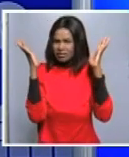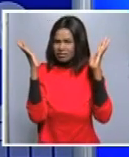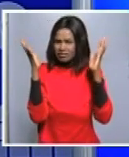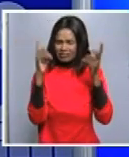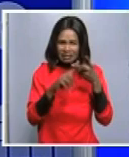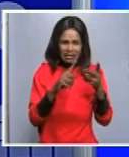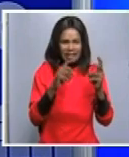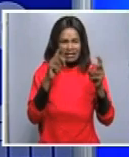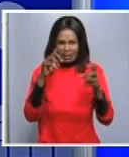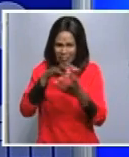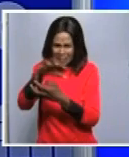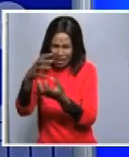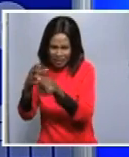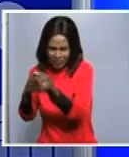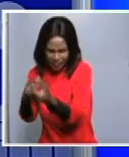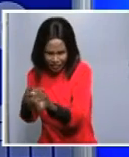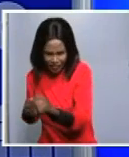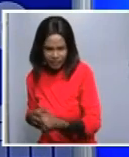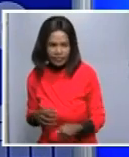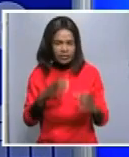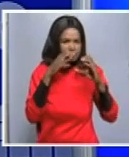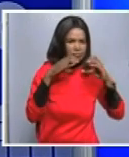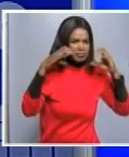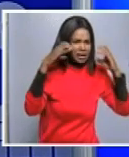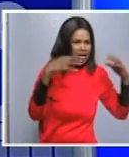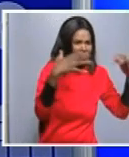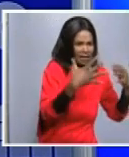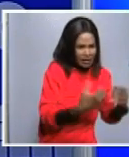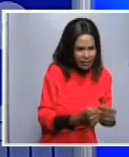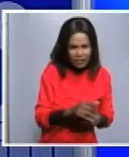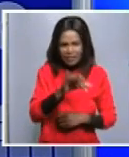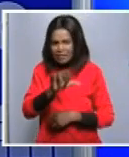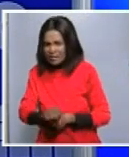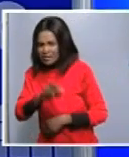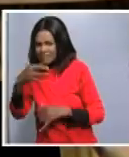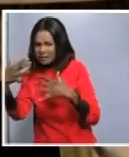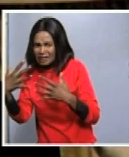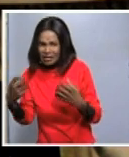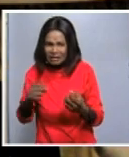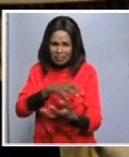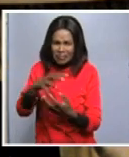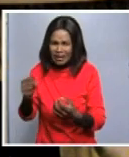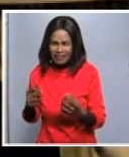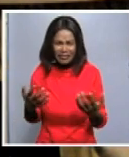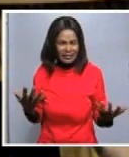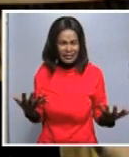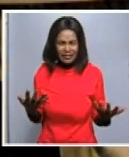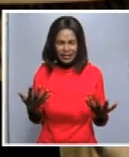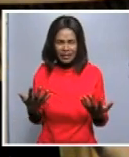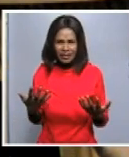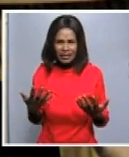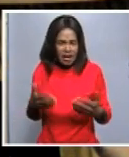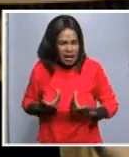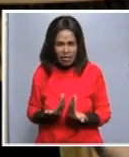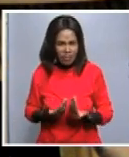minister pandor what are we doing in regards to these developments here well with respect to